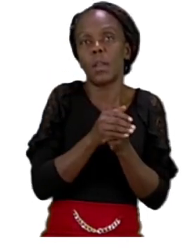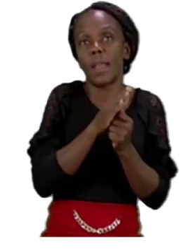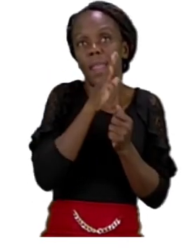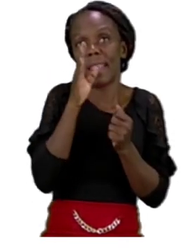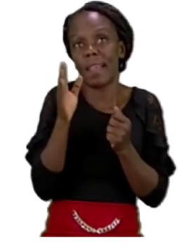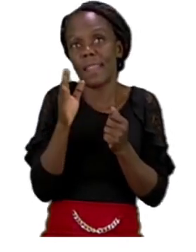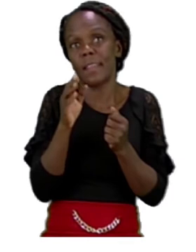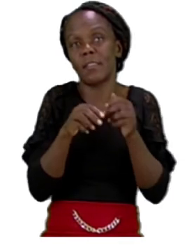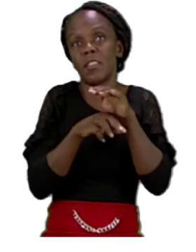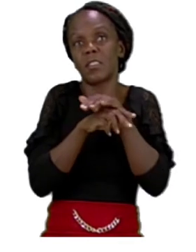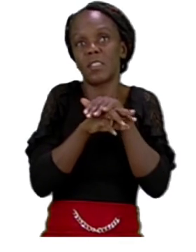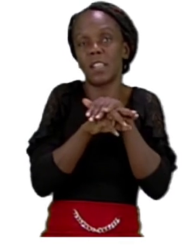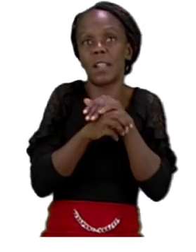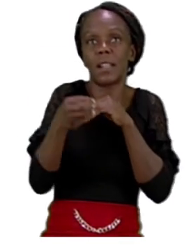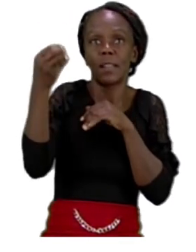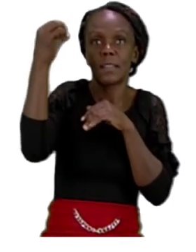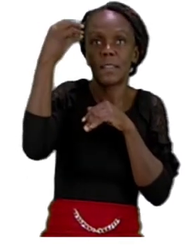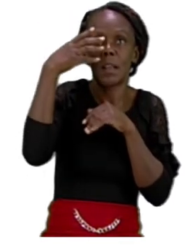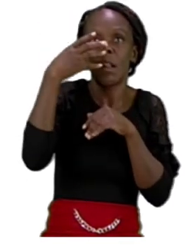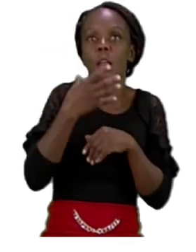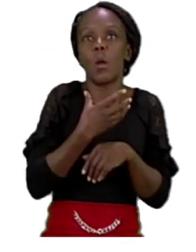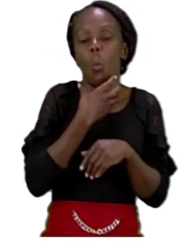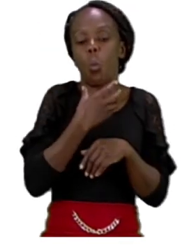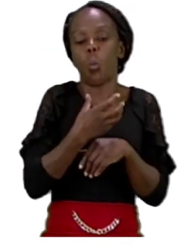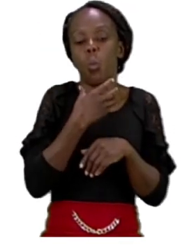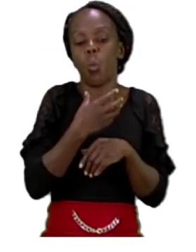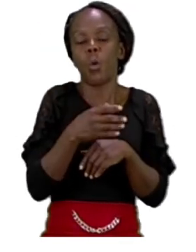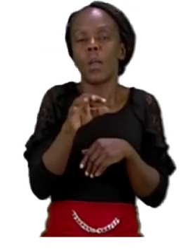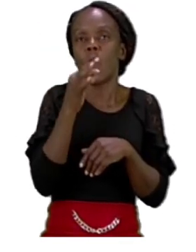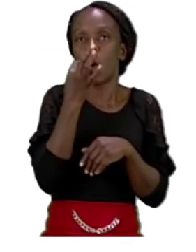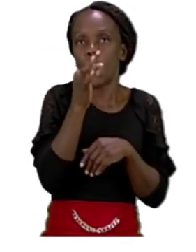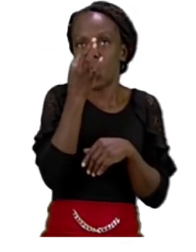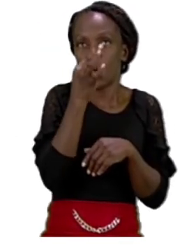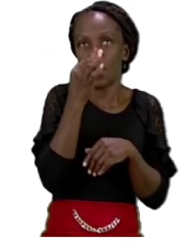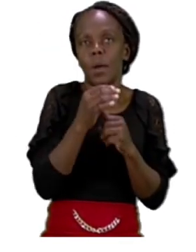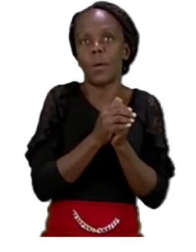frog? Or flower?